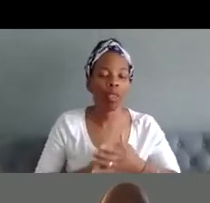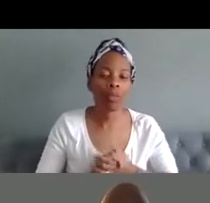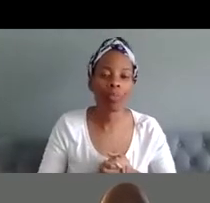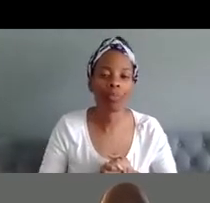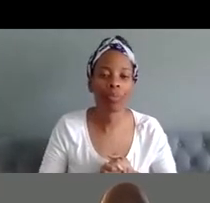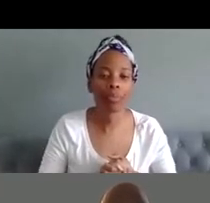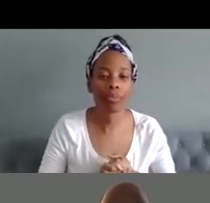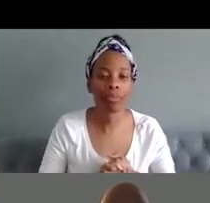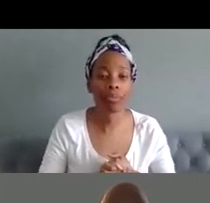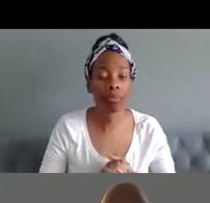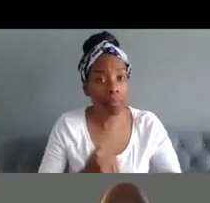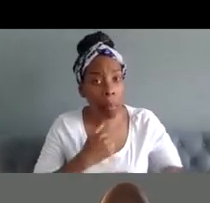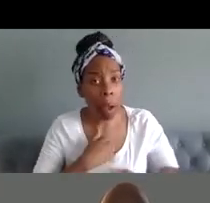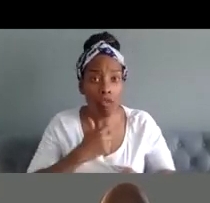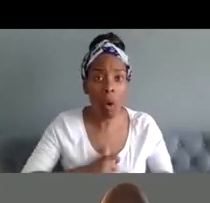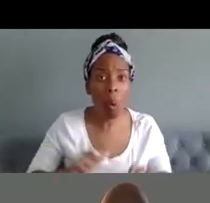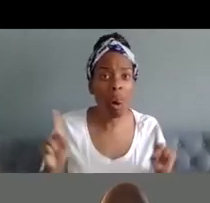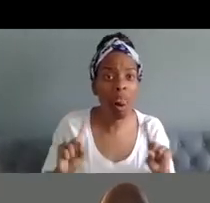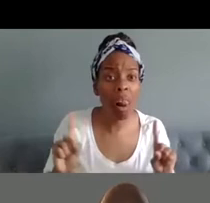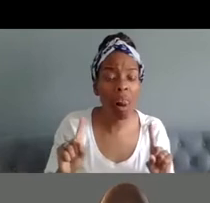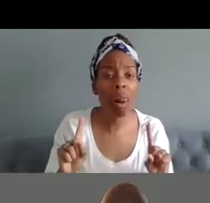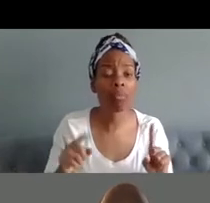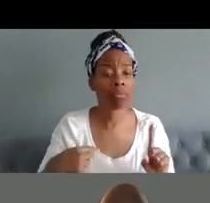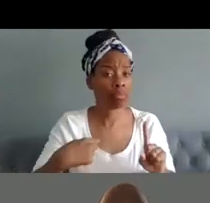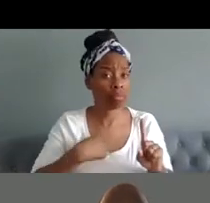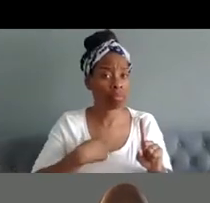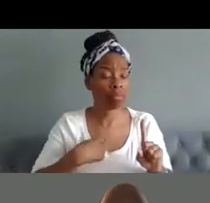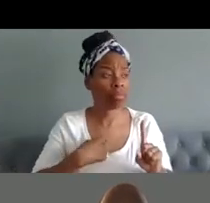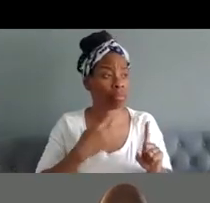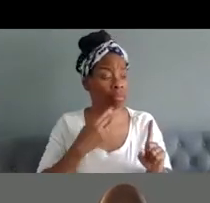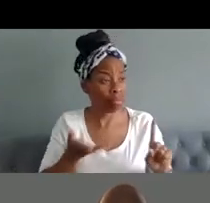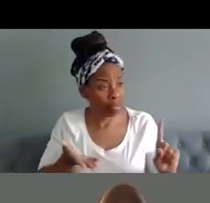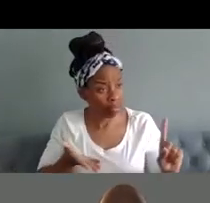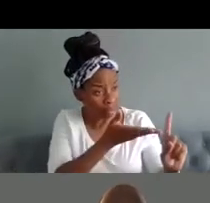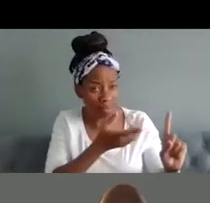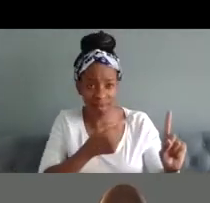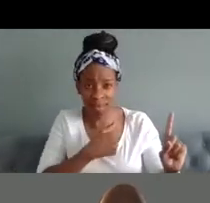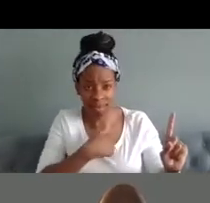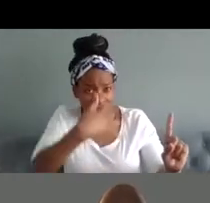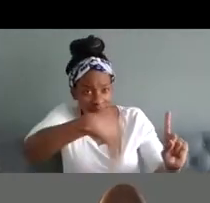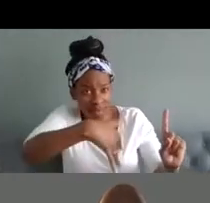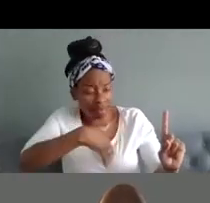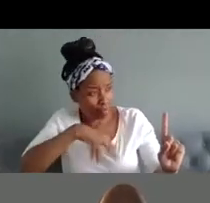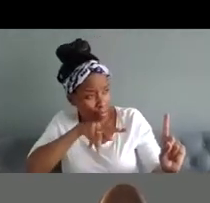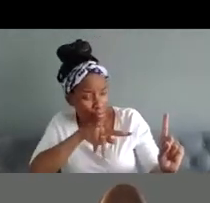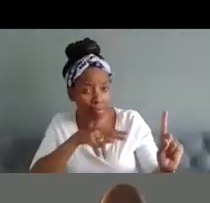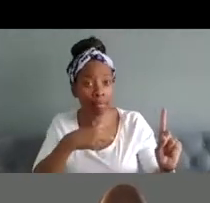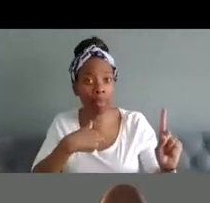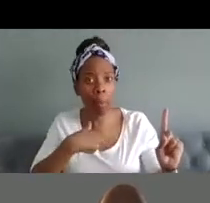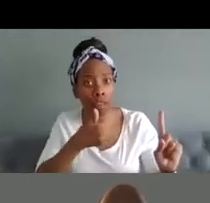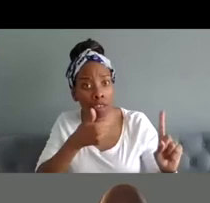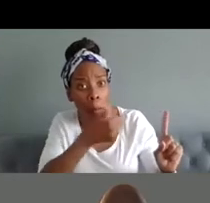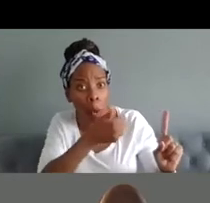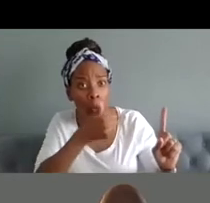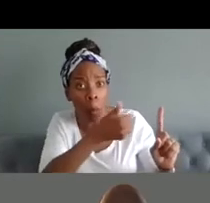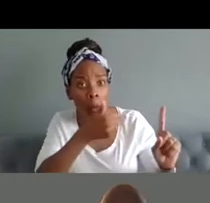my role has always just been to sort of stand back and admire but also just to be there to sort of support sharif and to